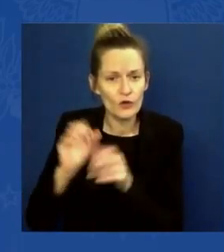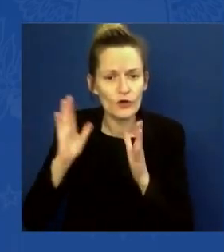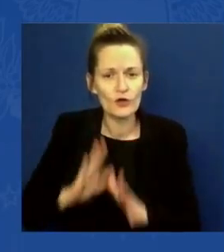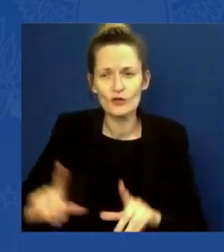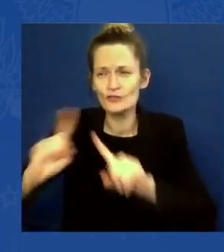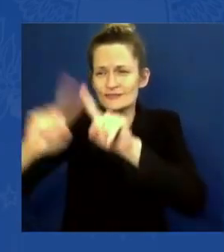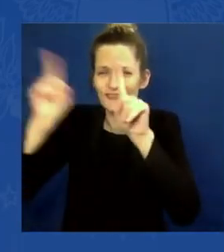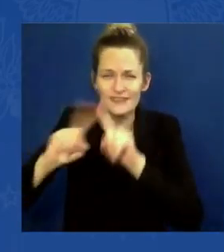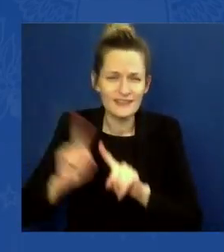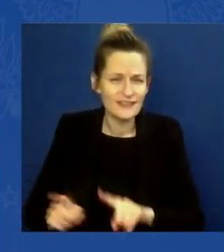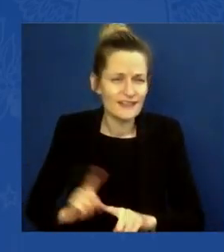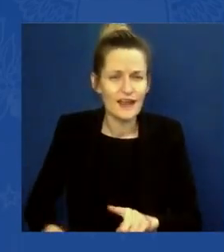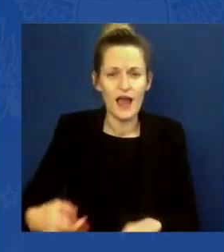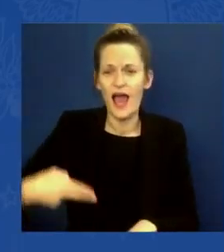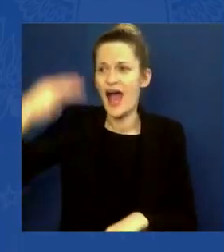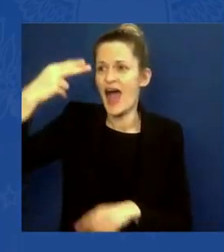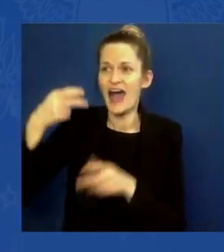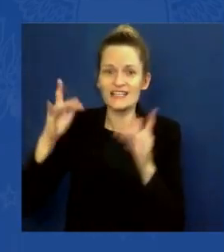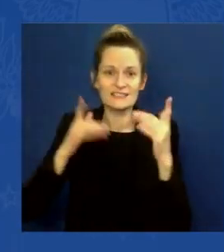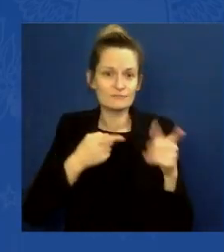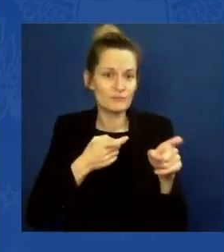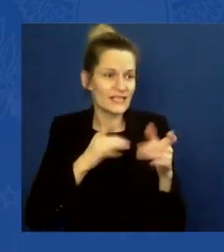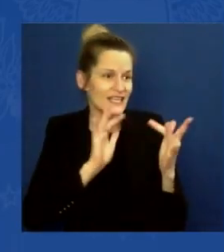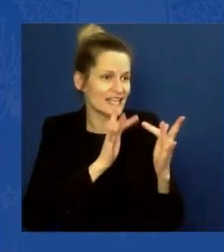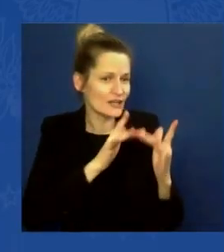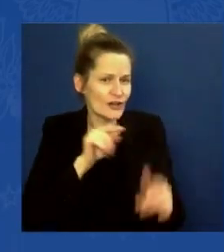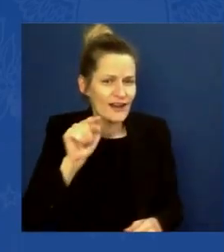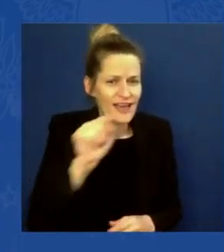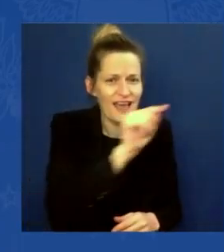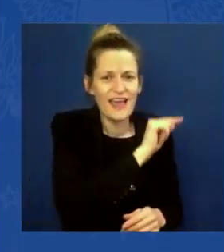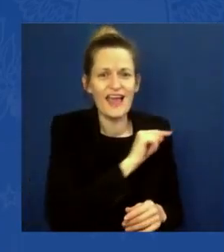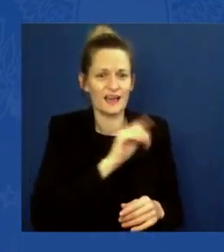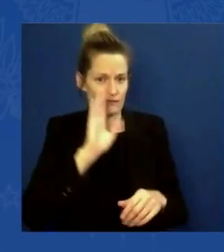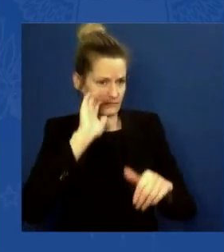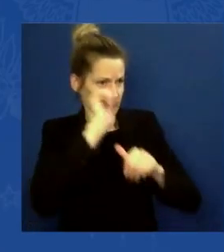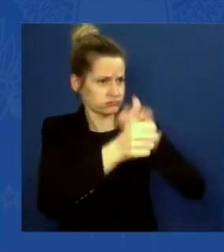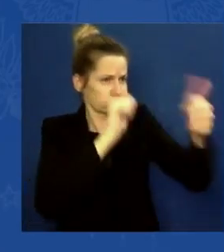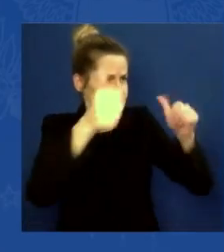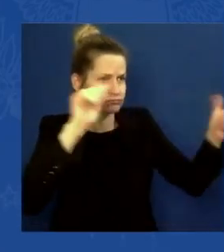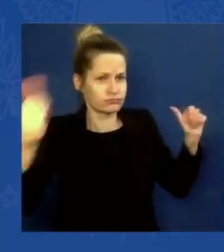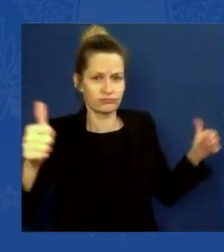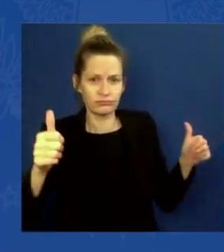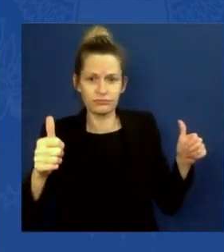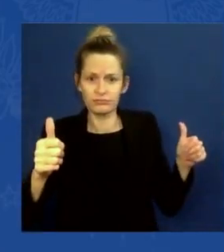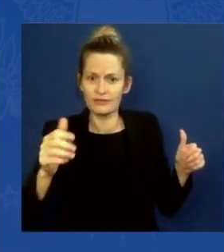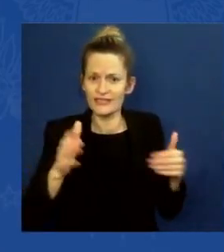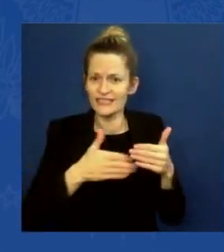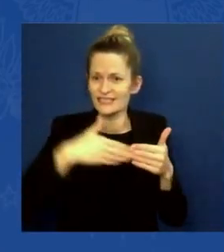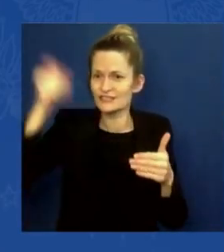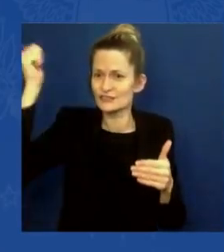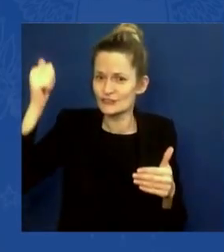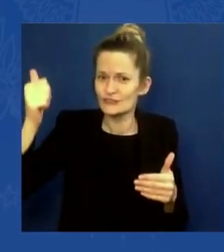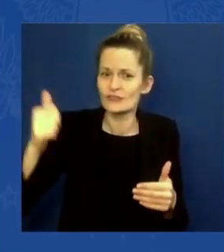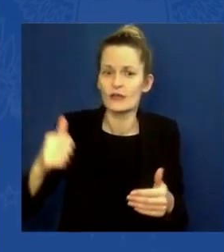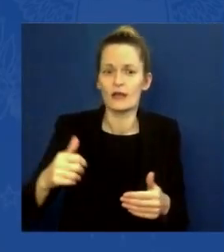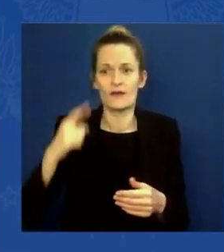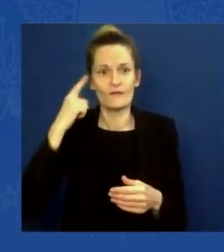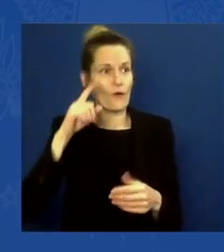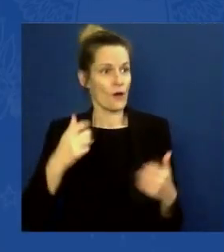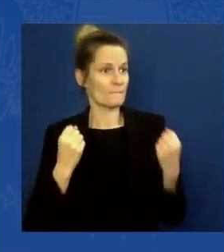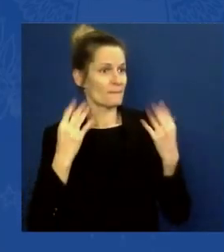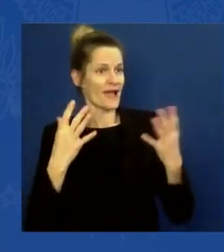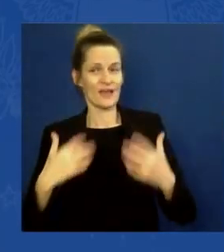,000 Coloradans who currently don't have it. That's what's in the infrastructure bill that's already agreed to. And we're